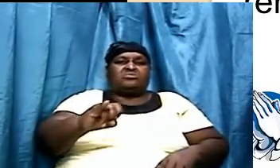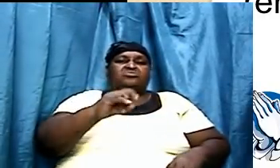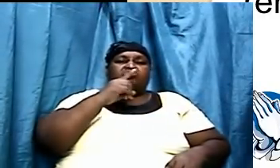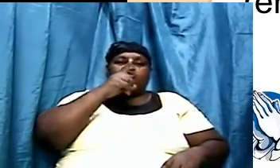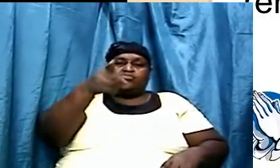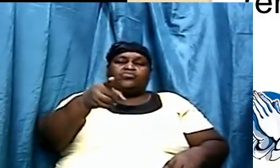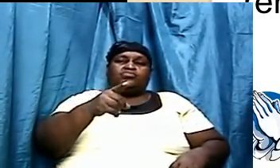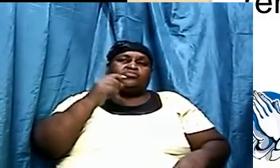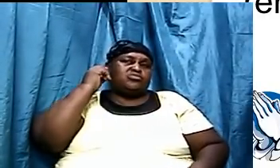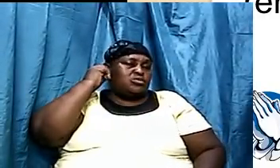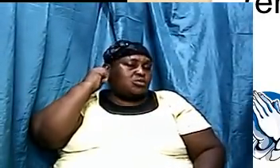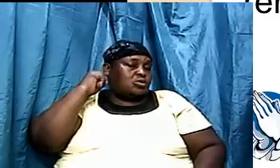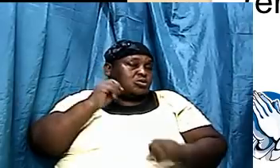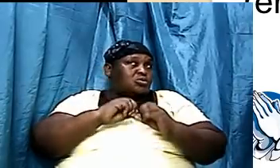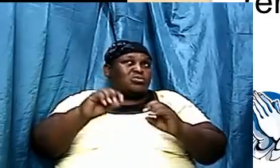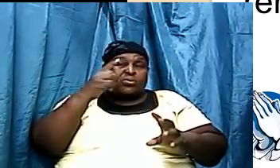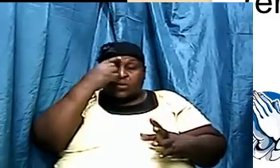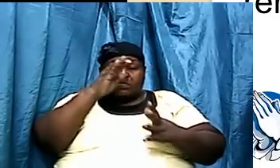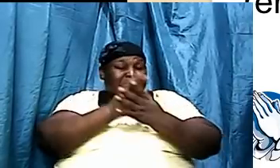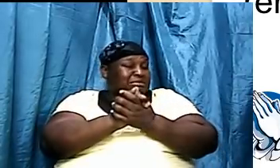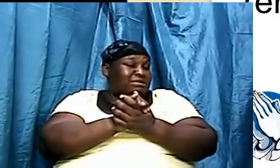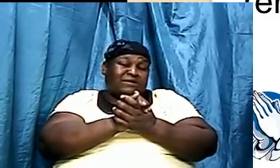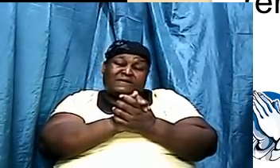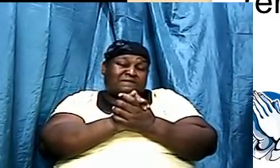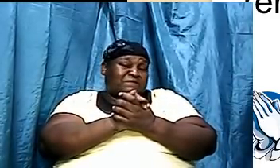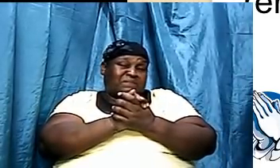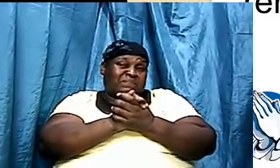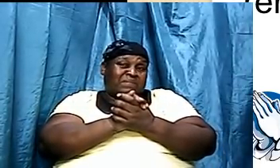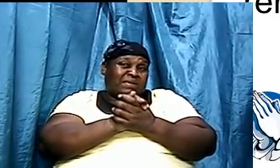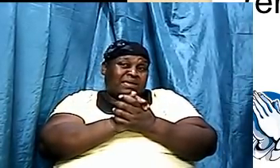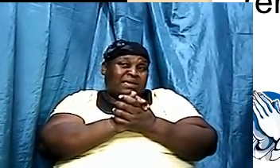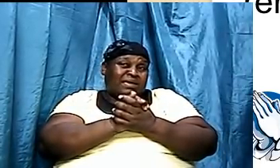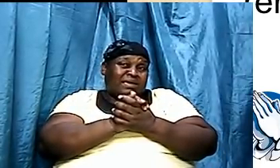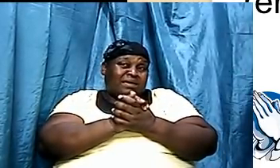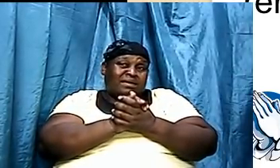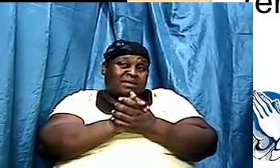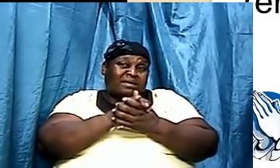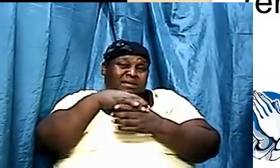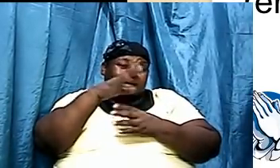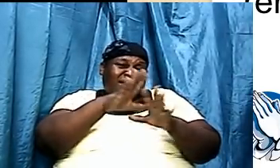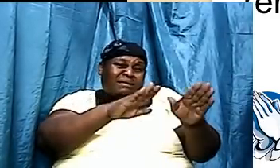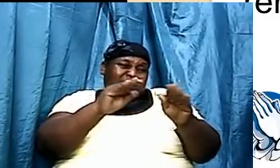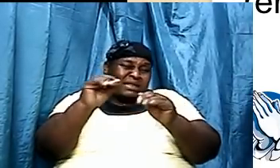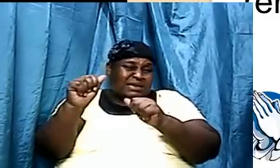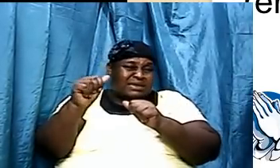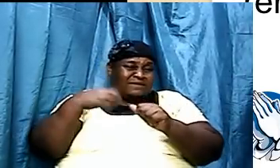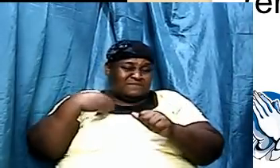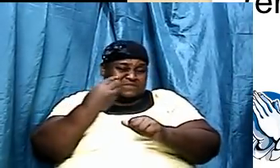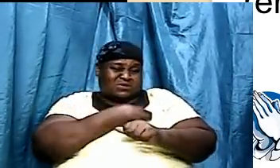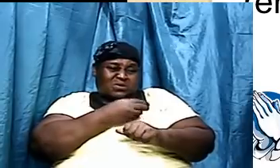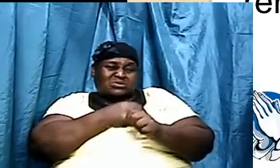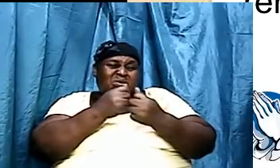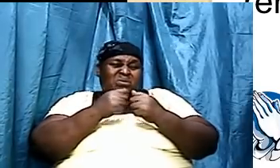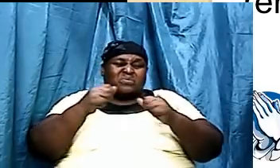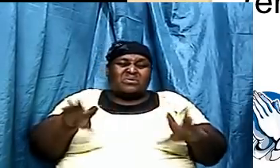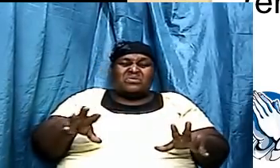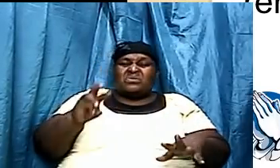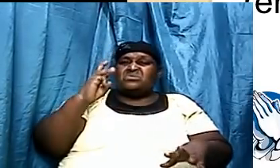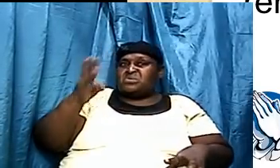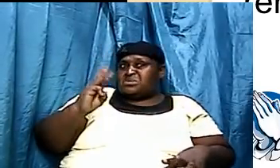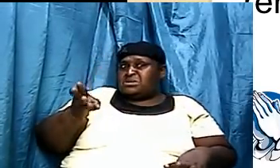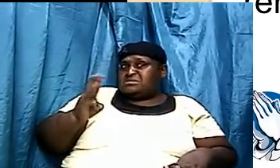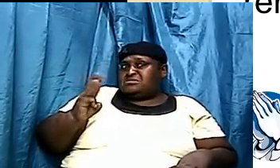I don't believe that God left us without a witness.